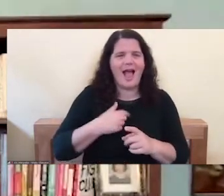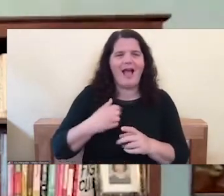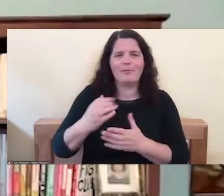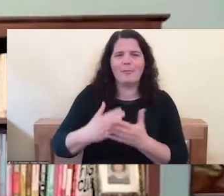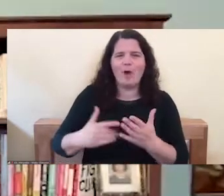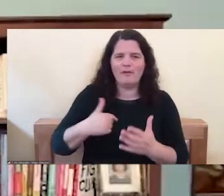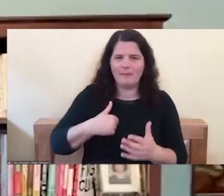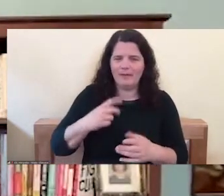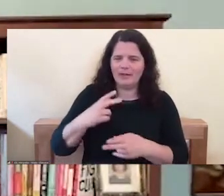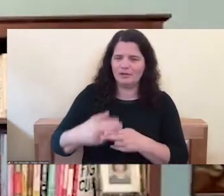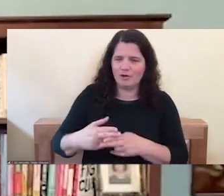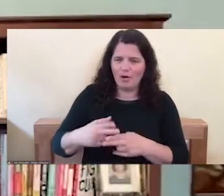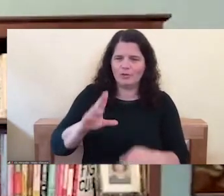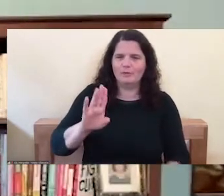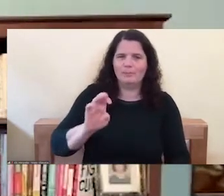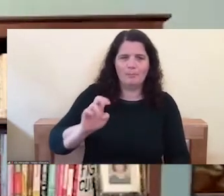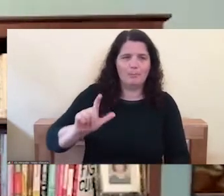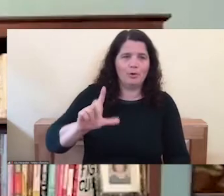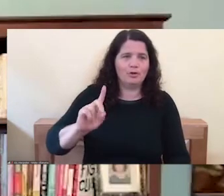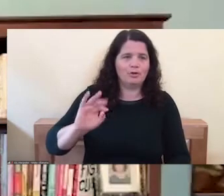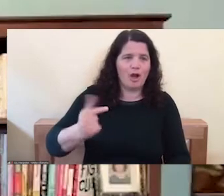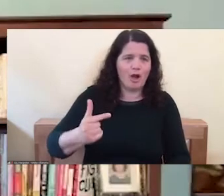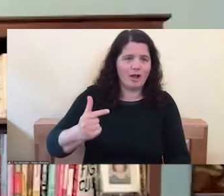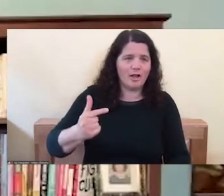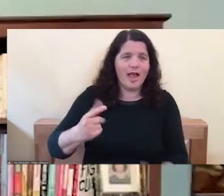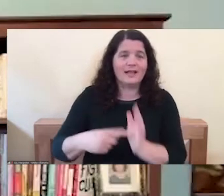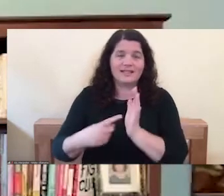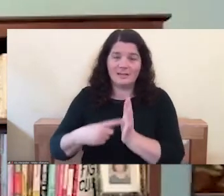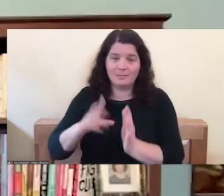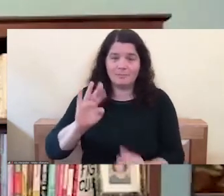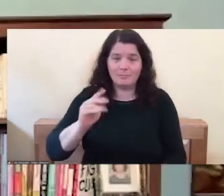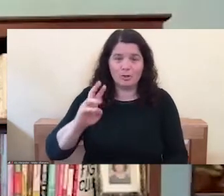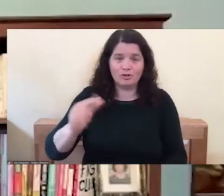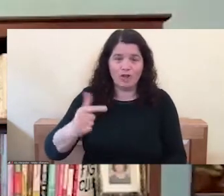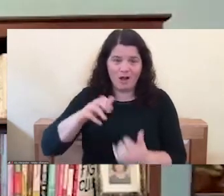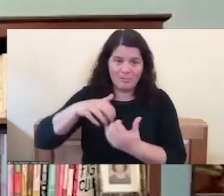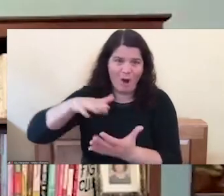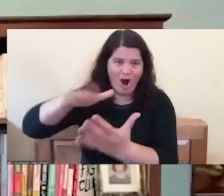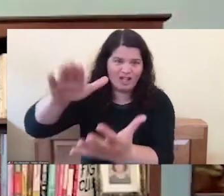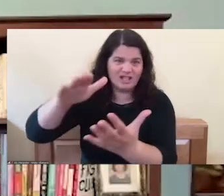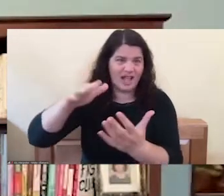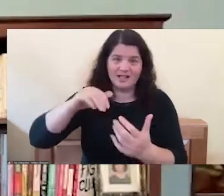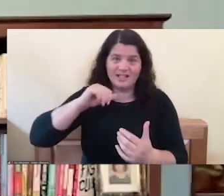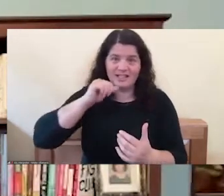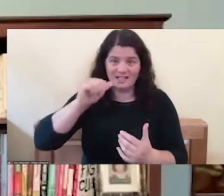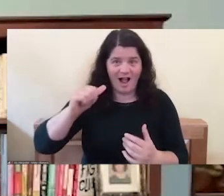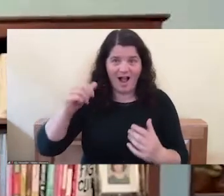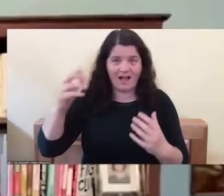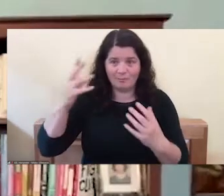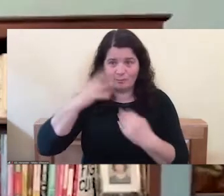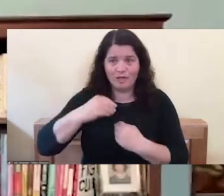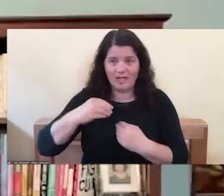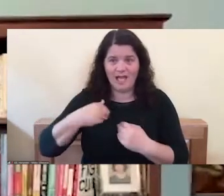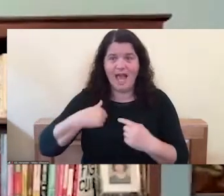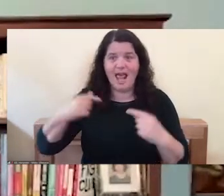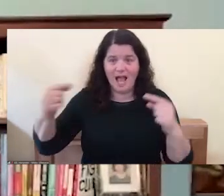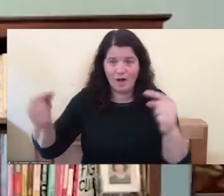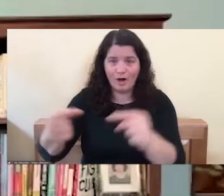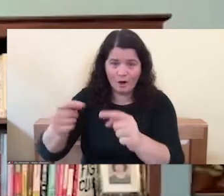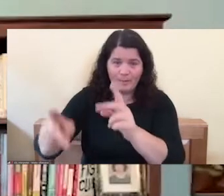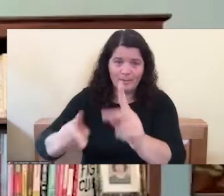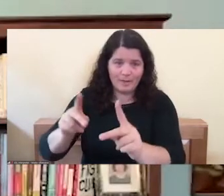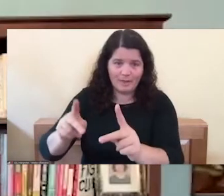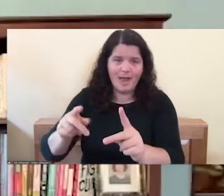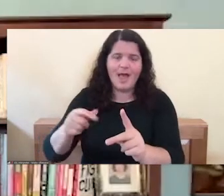because sometimes bulldog barks and it's not that pretty, you know, and I I've heard people, you know, again, I'm really good at apologizing,